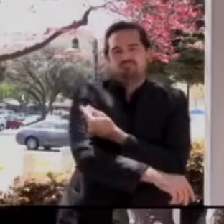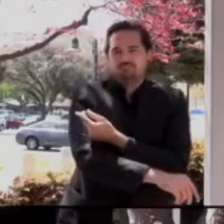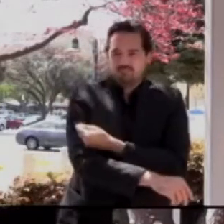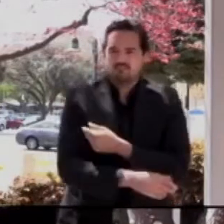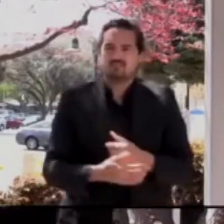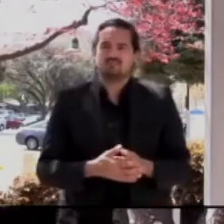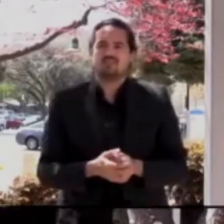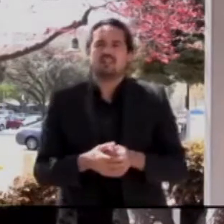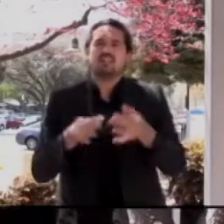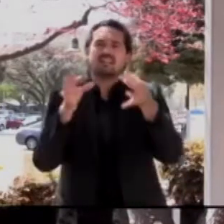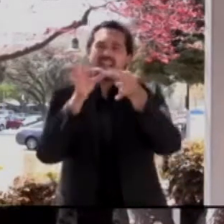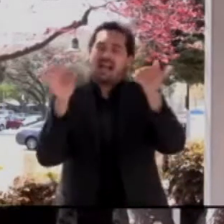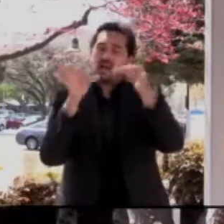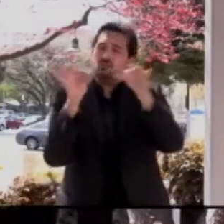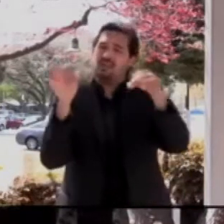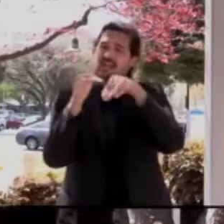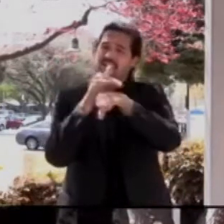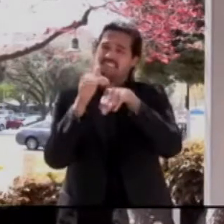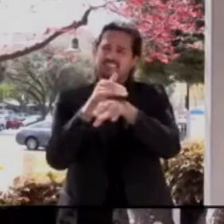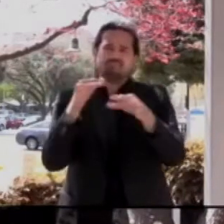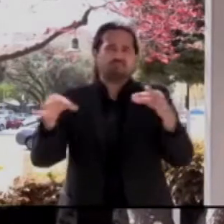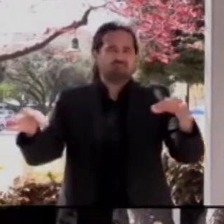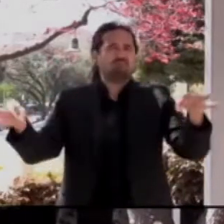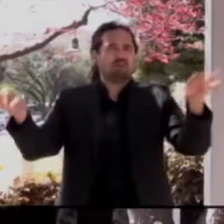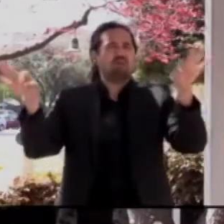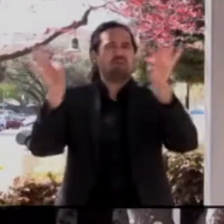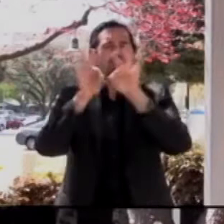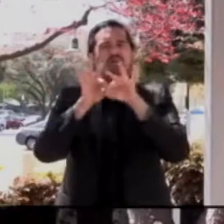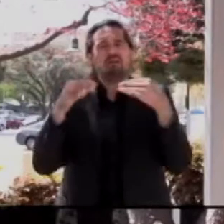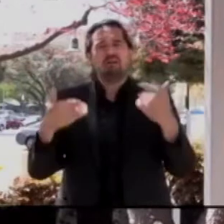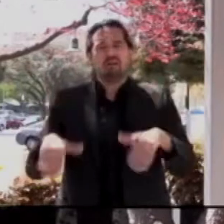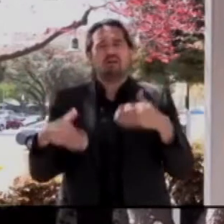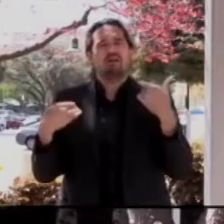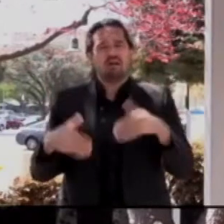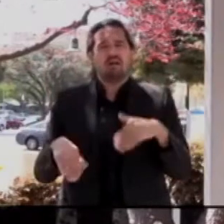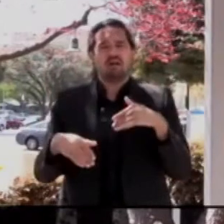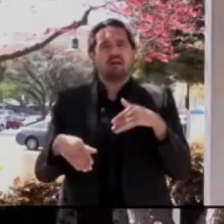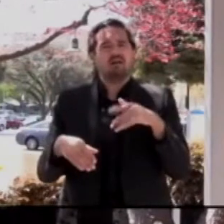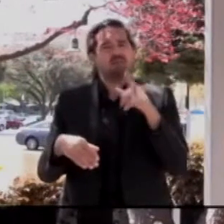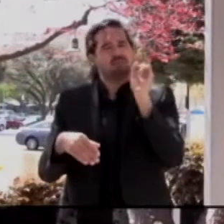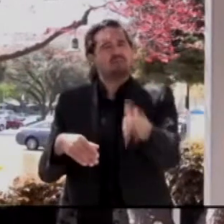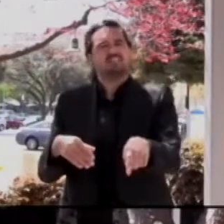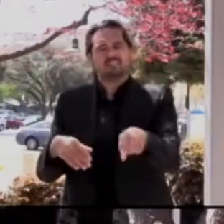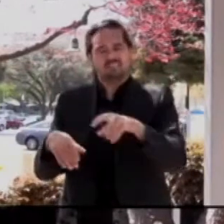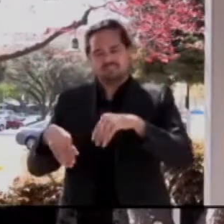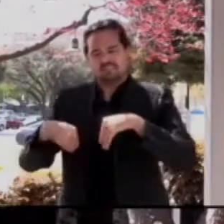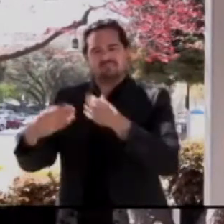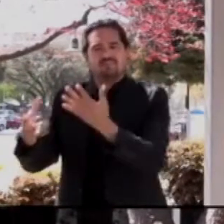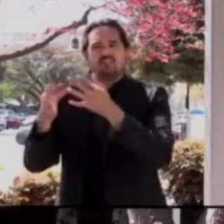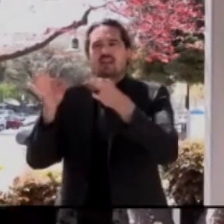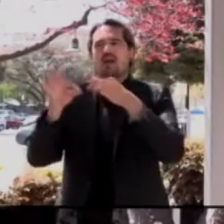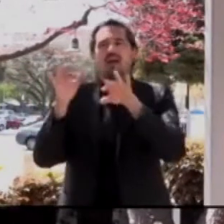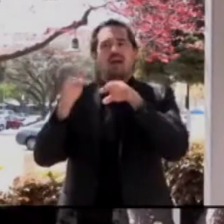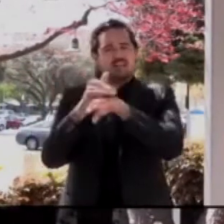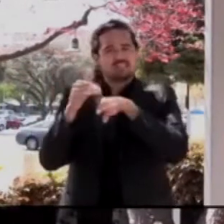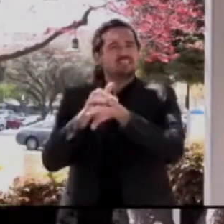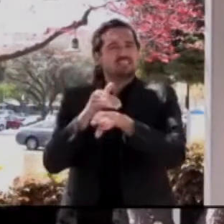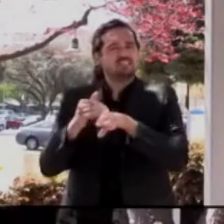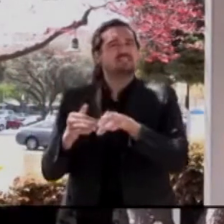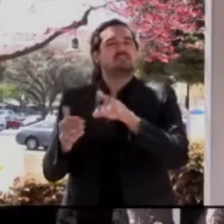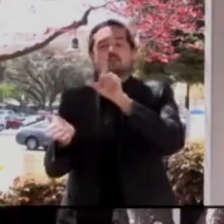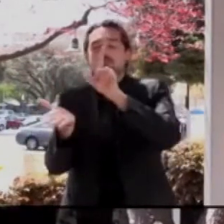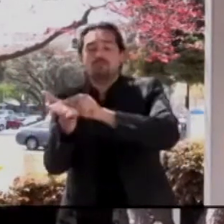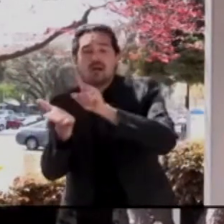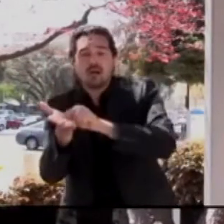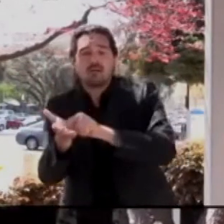our COVID response. This is not something that, this is something that you see in our communications, at our press conferences, on our website.